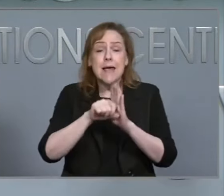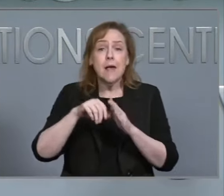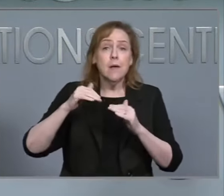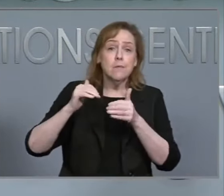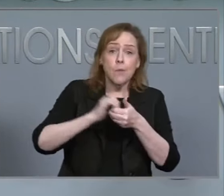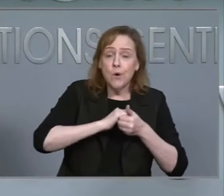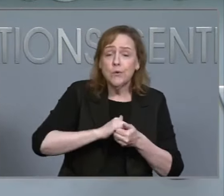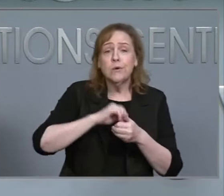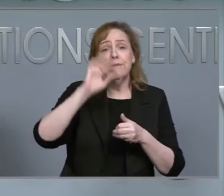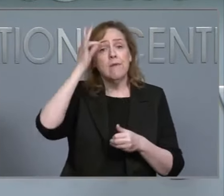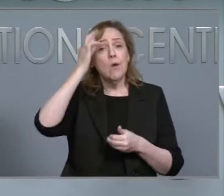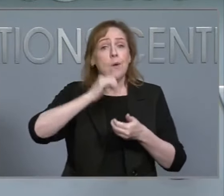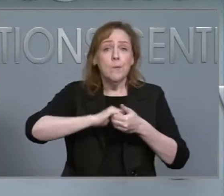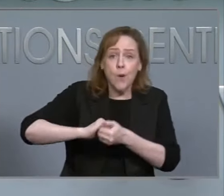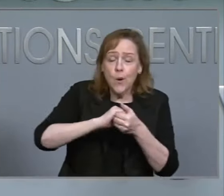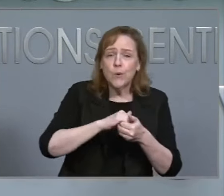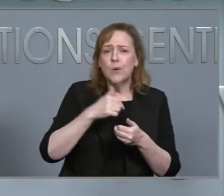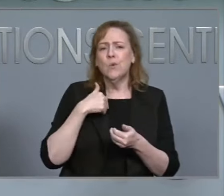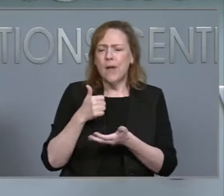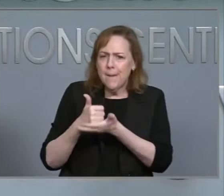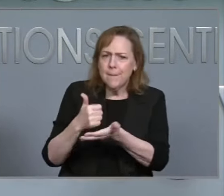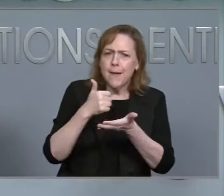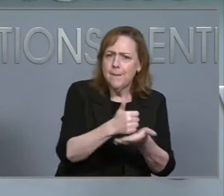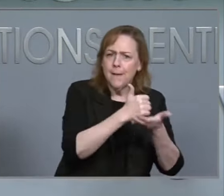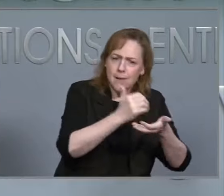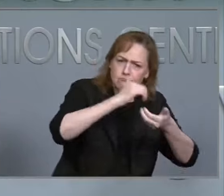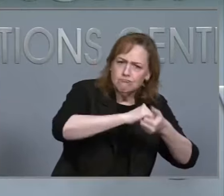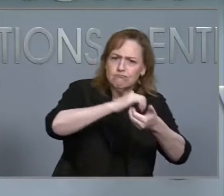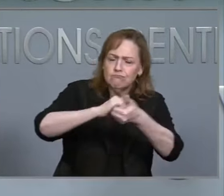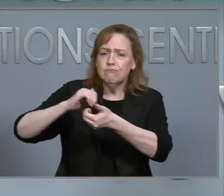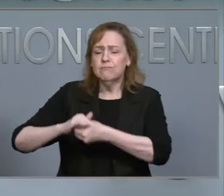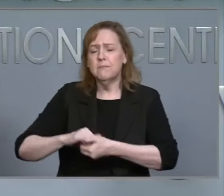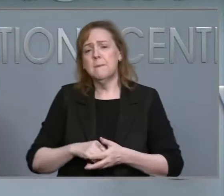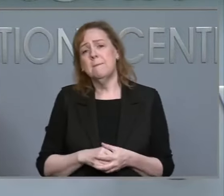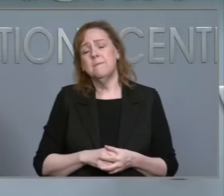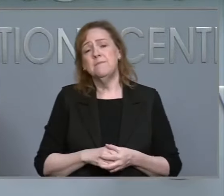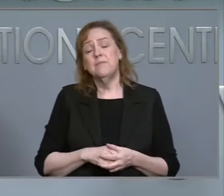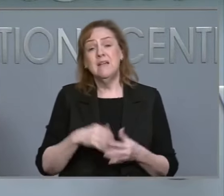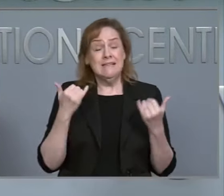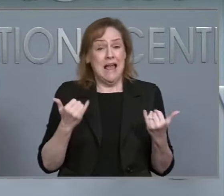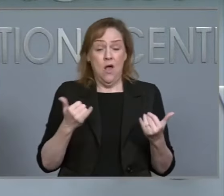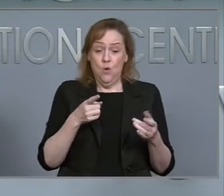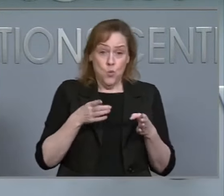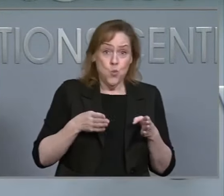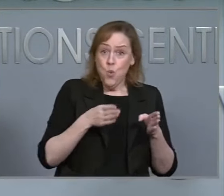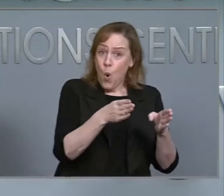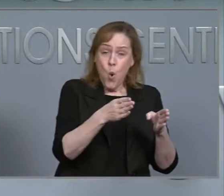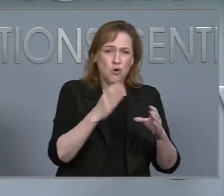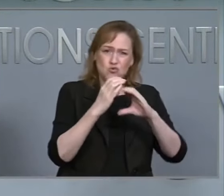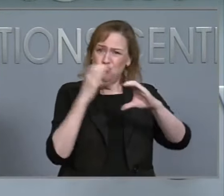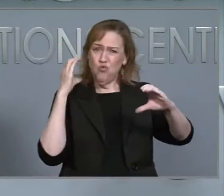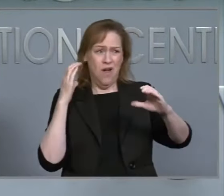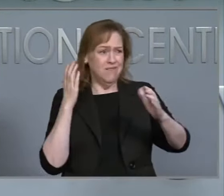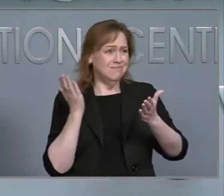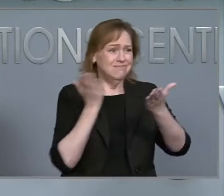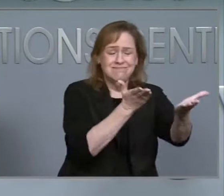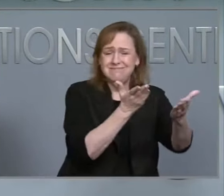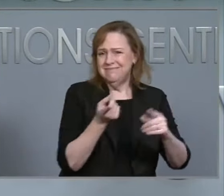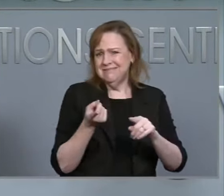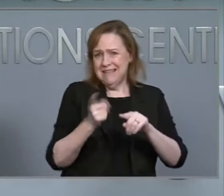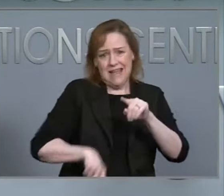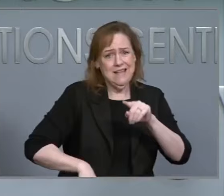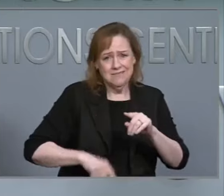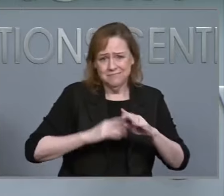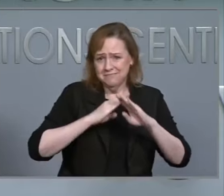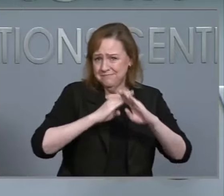impacted by this tragic storm. Because it's so difficult to get trucks in by land, yesterday we began